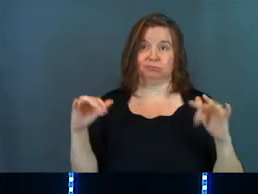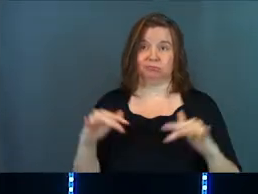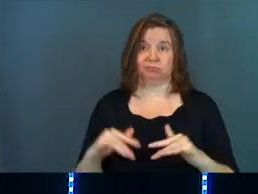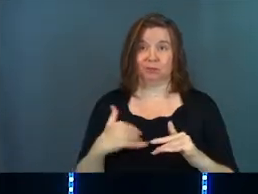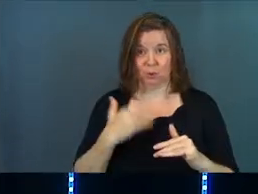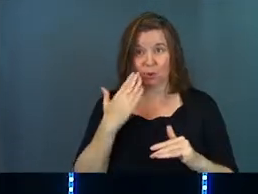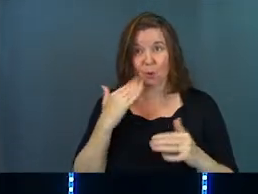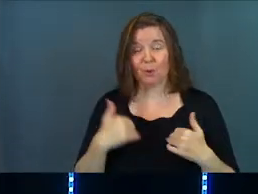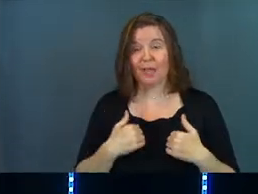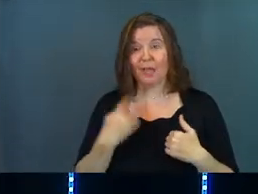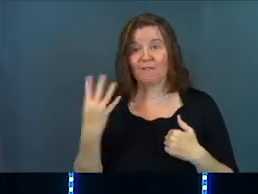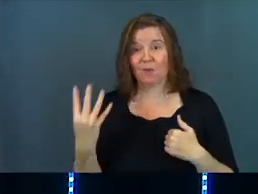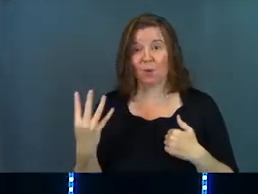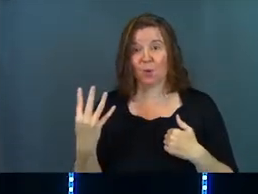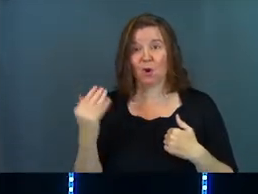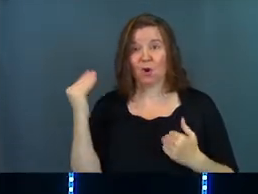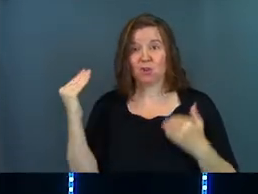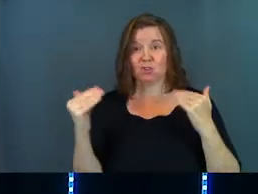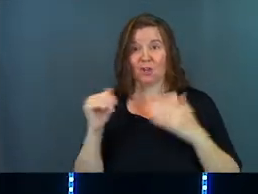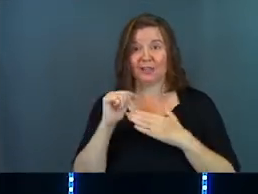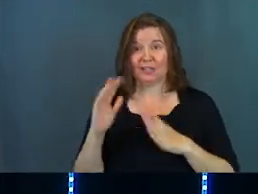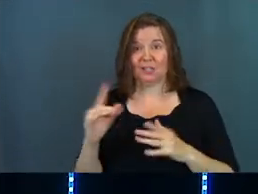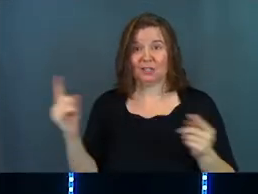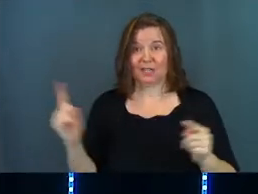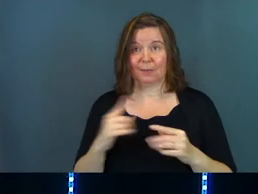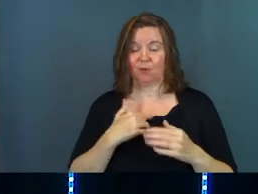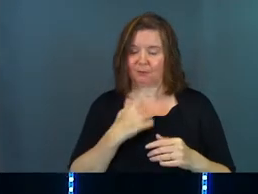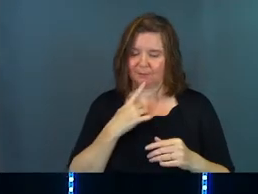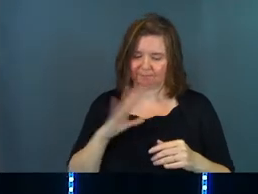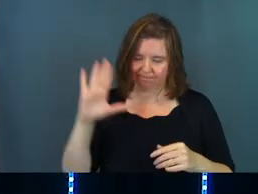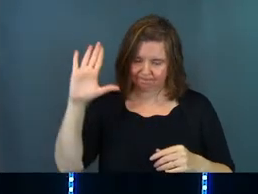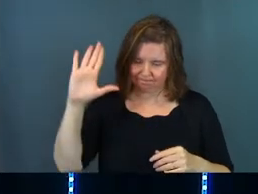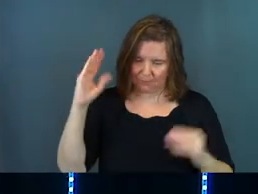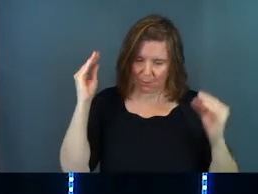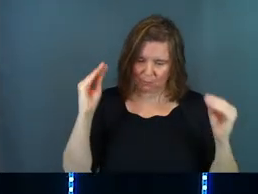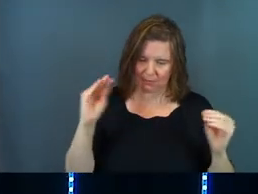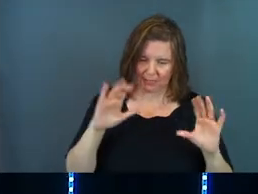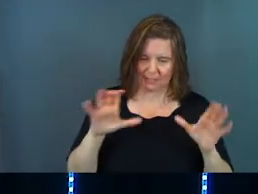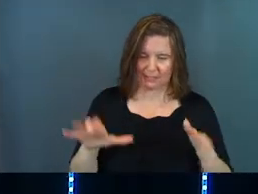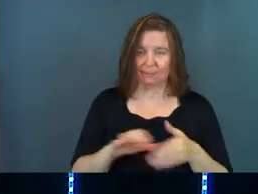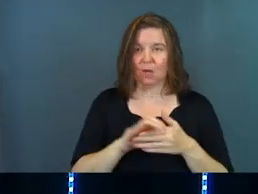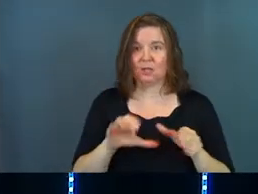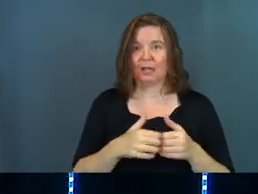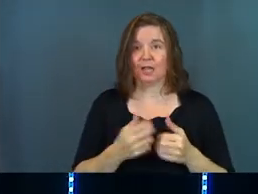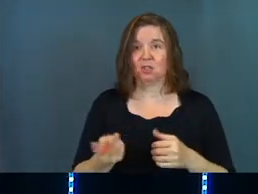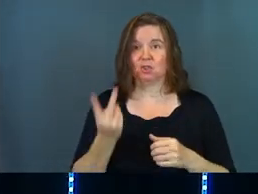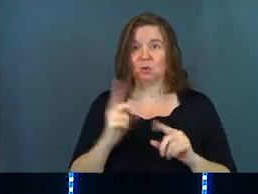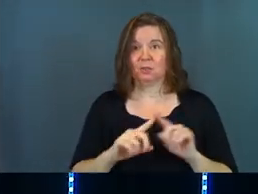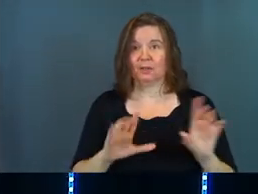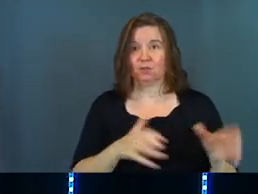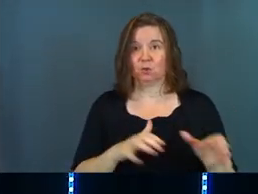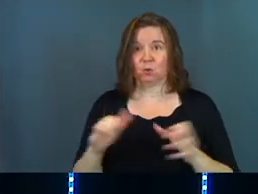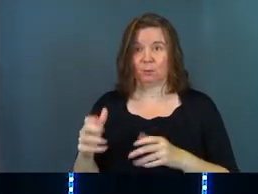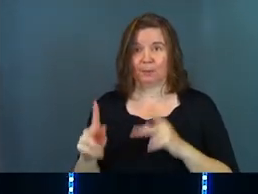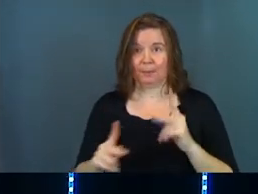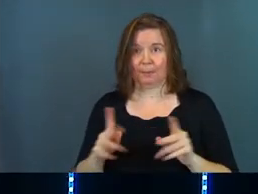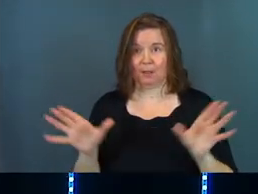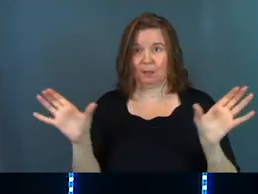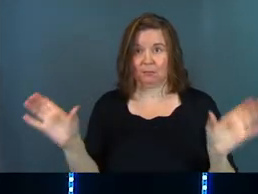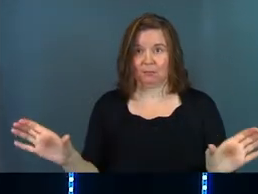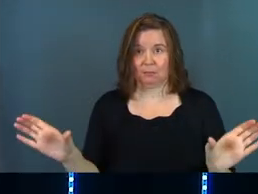in it. Do you know we had four adult leaders came forward and said, we'll teach this marriage class as two different groups of people